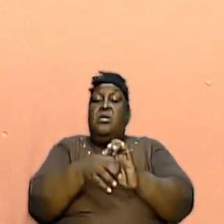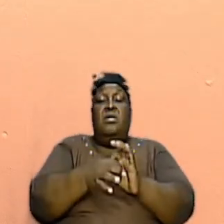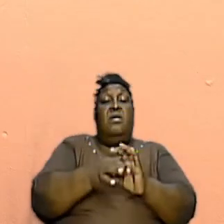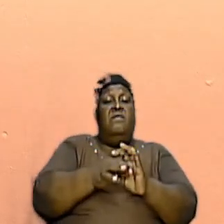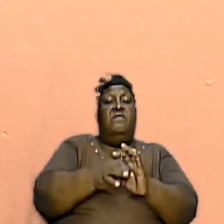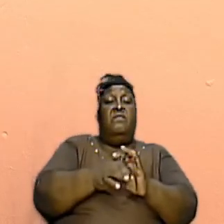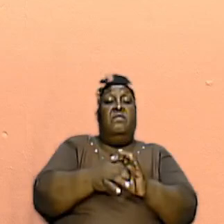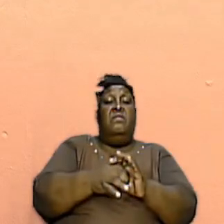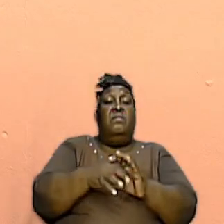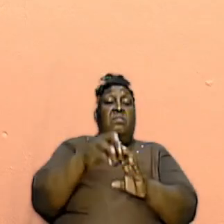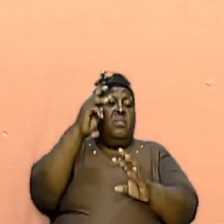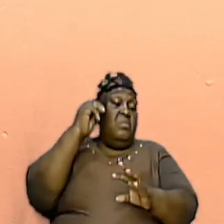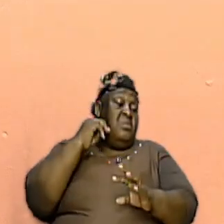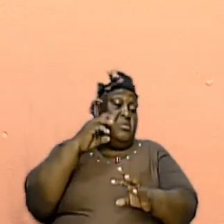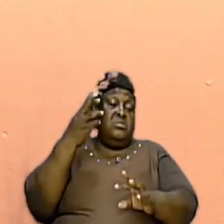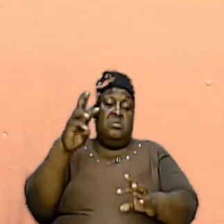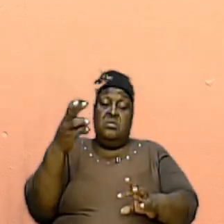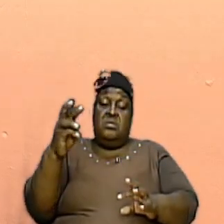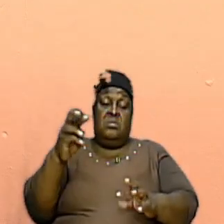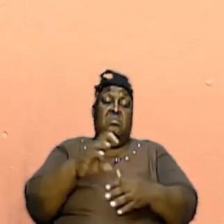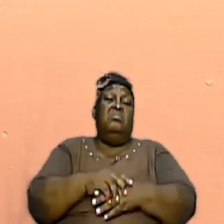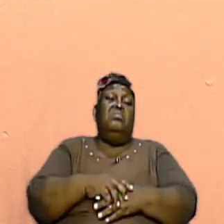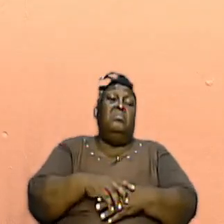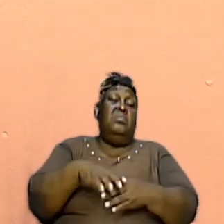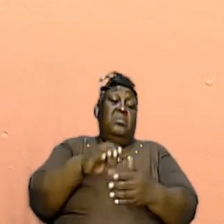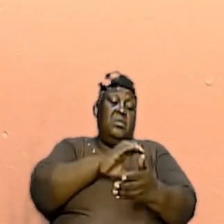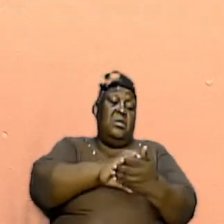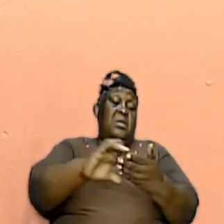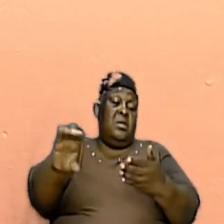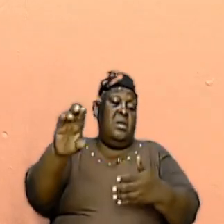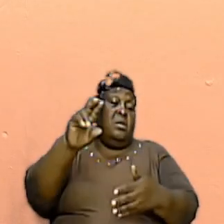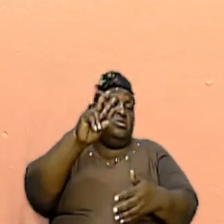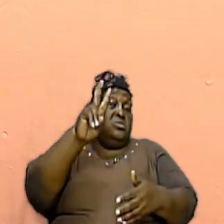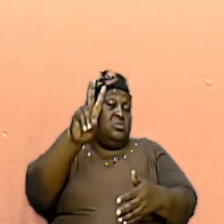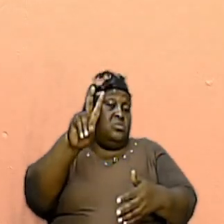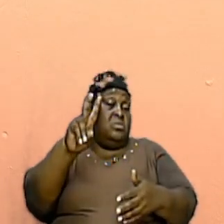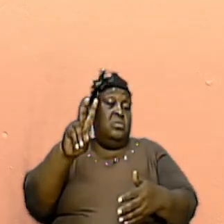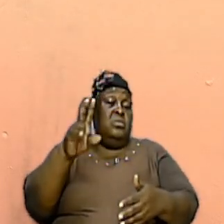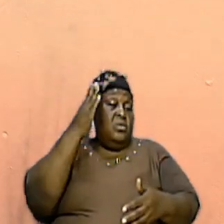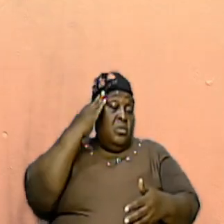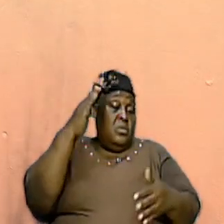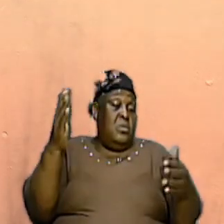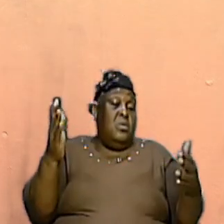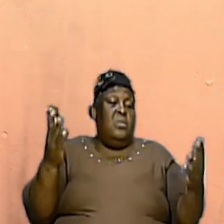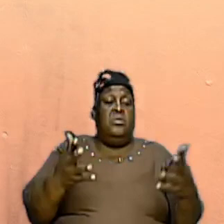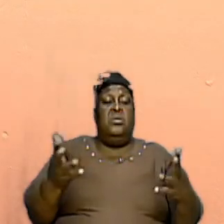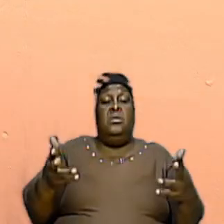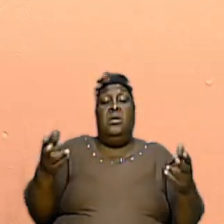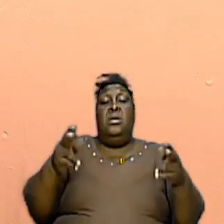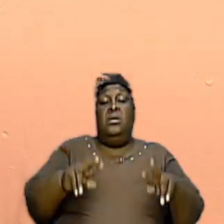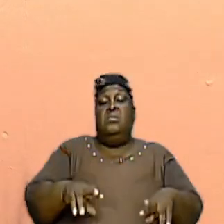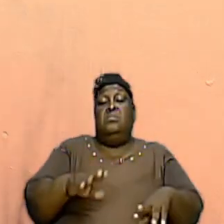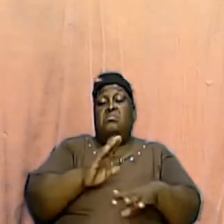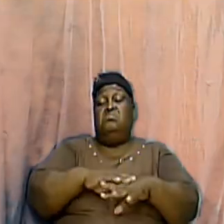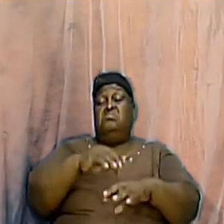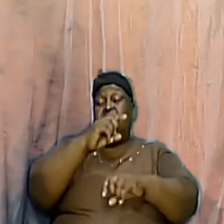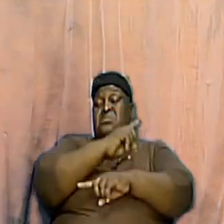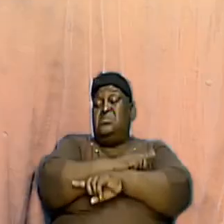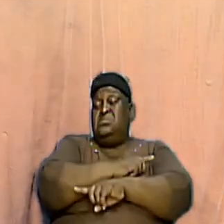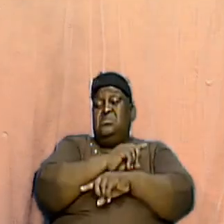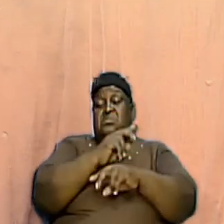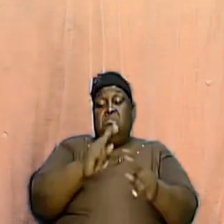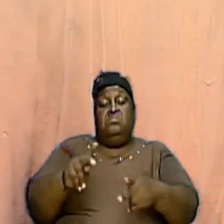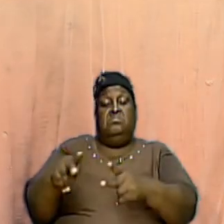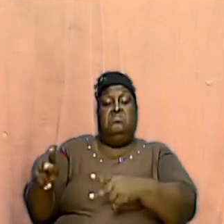in Matthew 16 then in Acts chapter 2 we know what happened and on the day of Pentecost they were gathered in